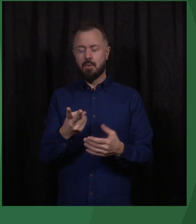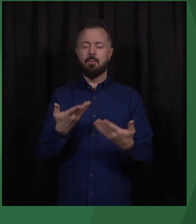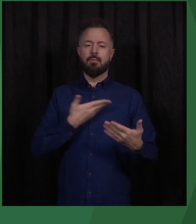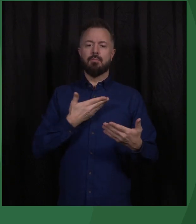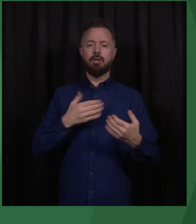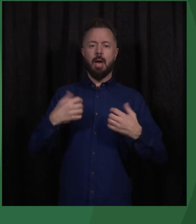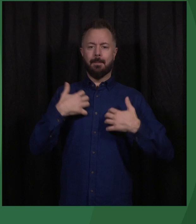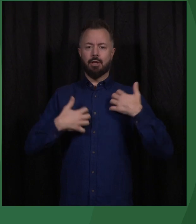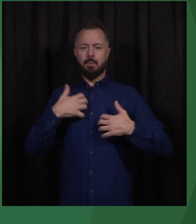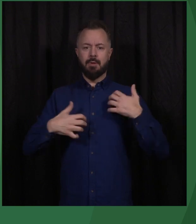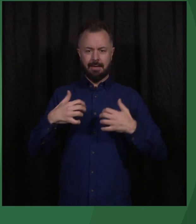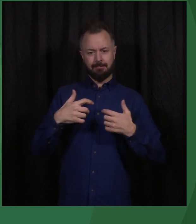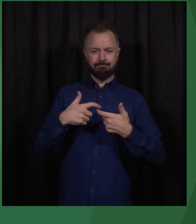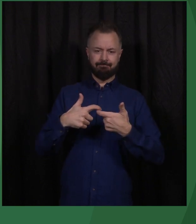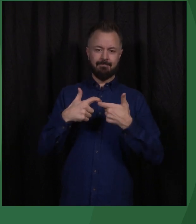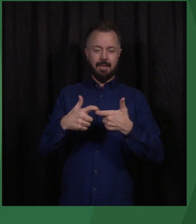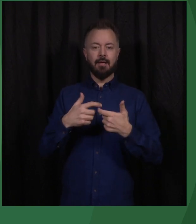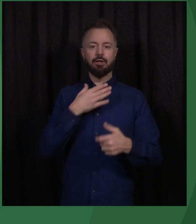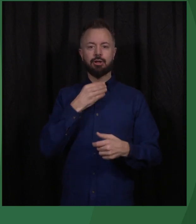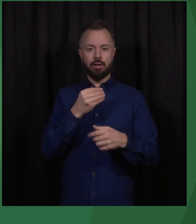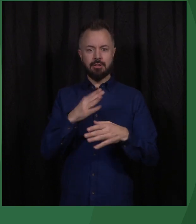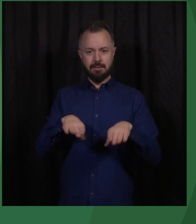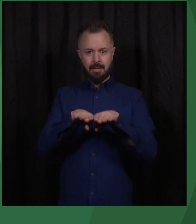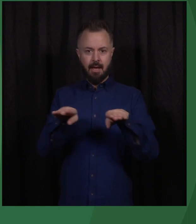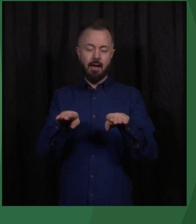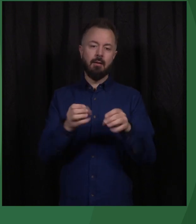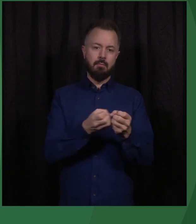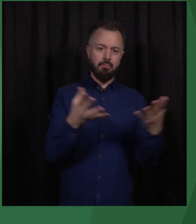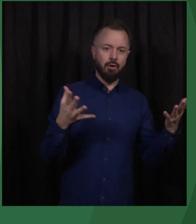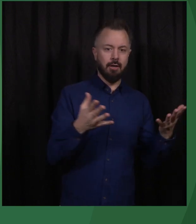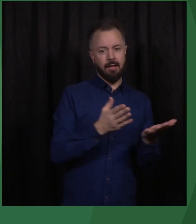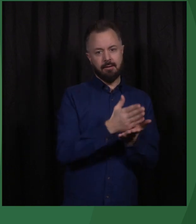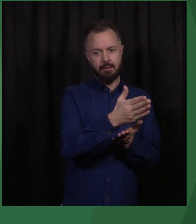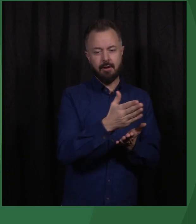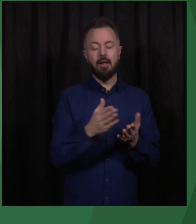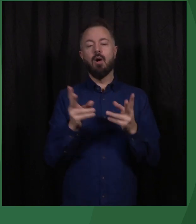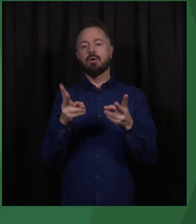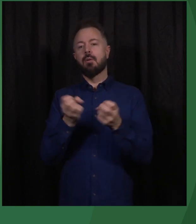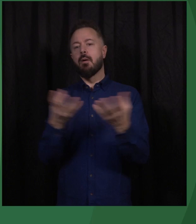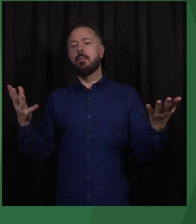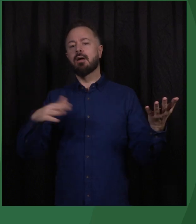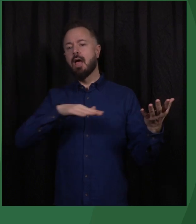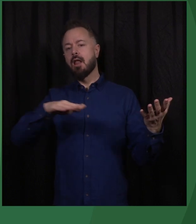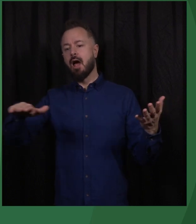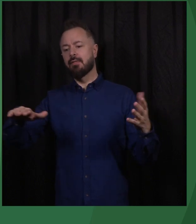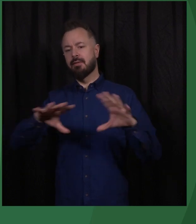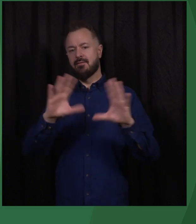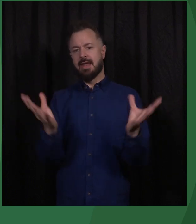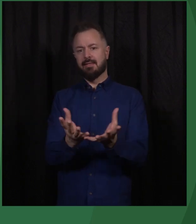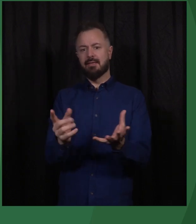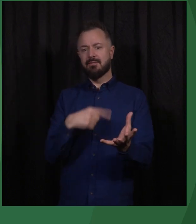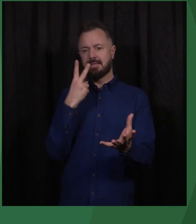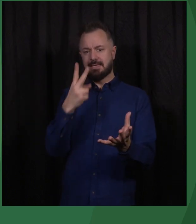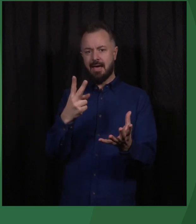against gender equality, both in multilateral fora and in many countries across the world. We see articulated